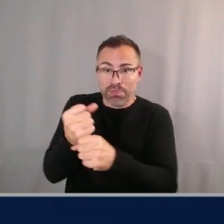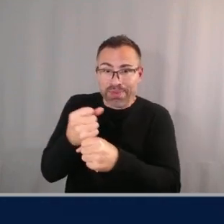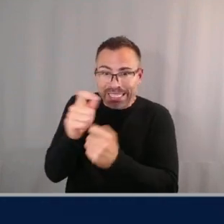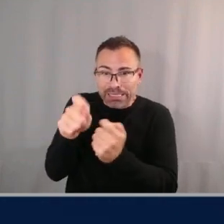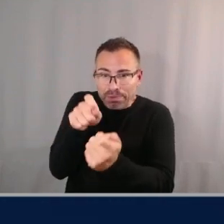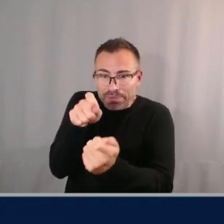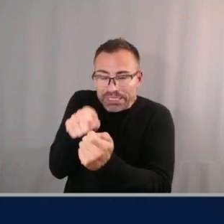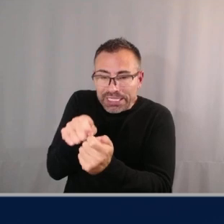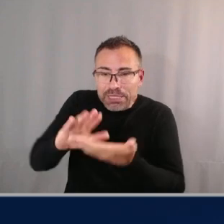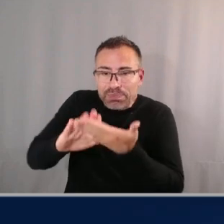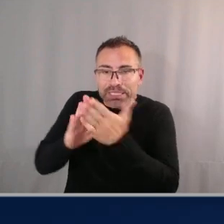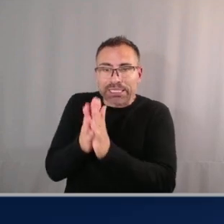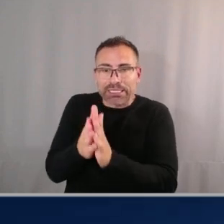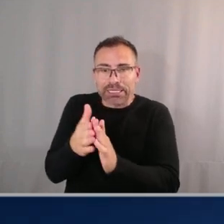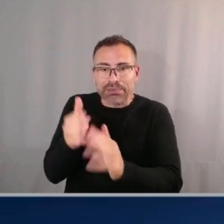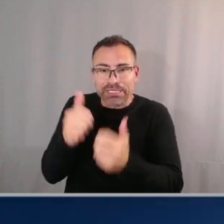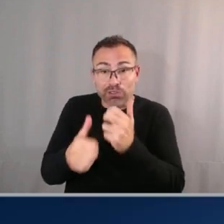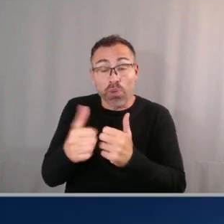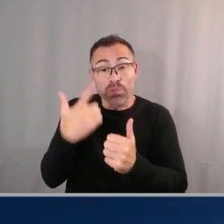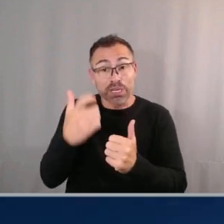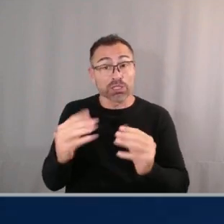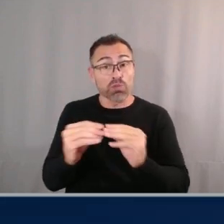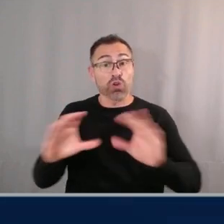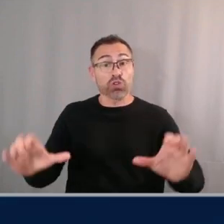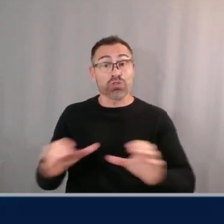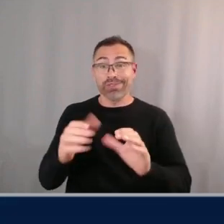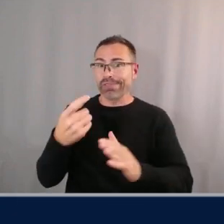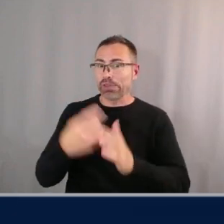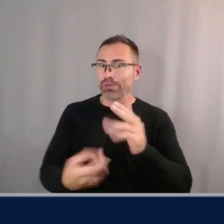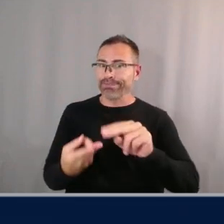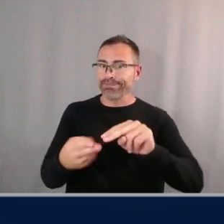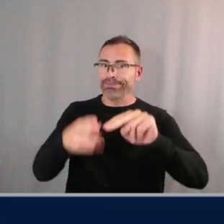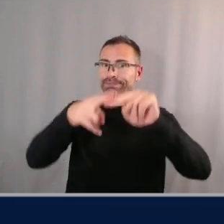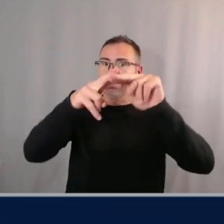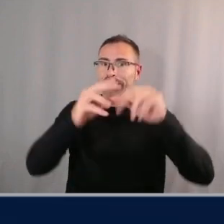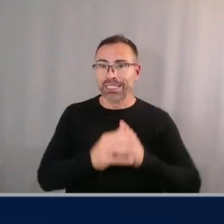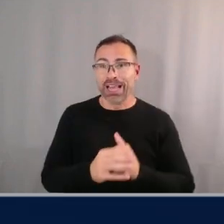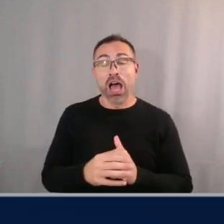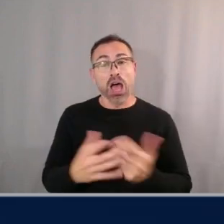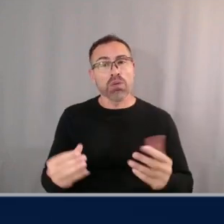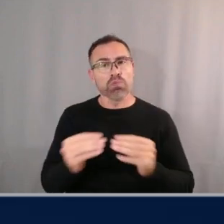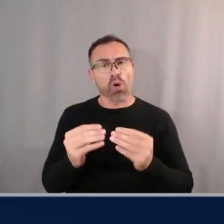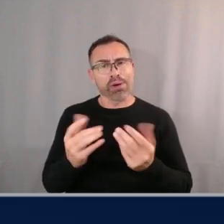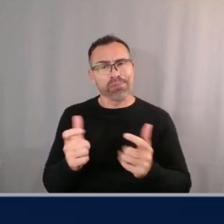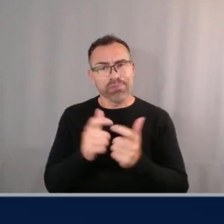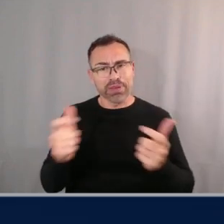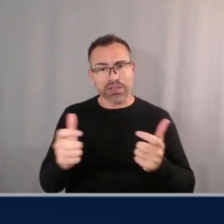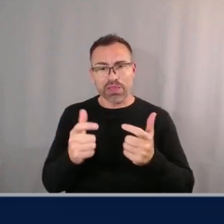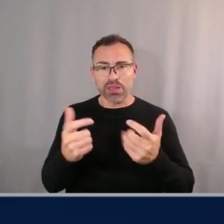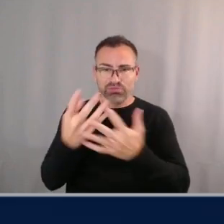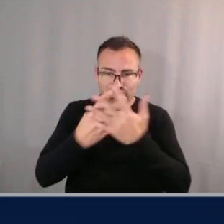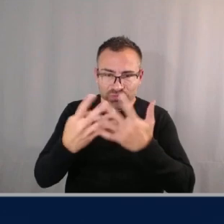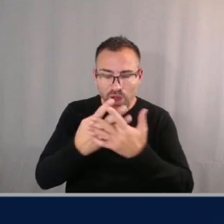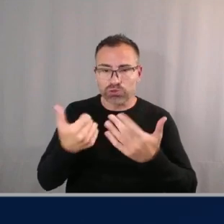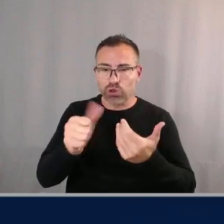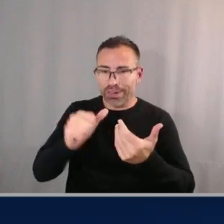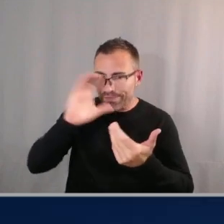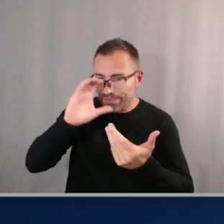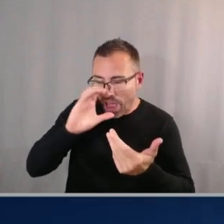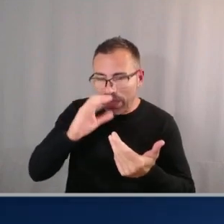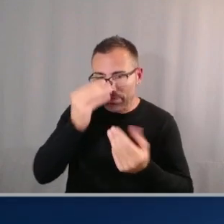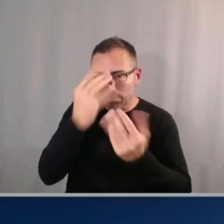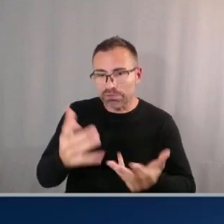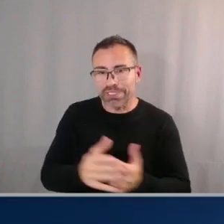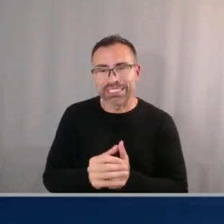you do the higher this cost and very likely the bigger the sprawl and more systems more data to touch do you have any guidance or